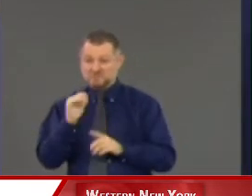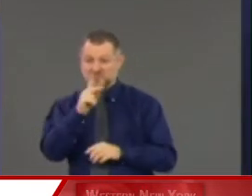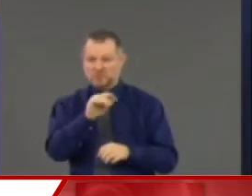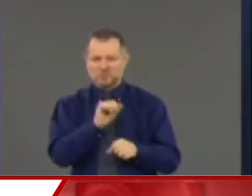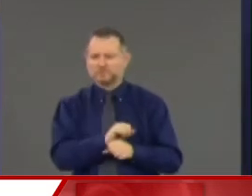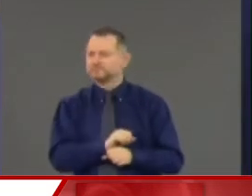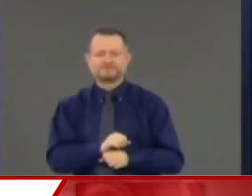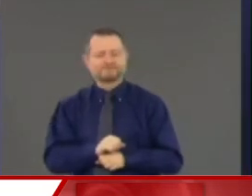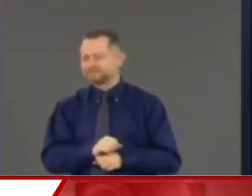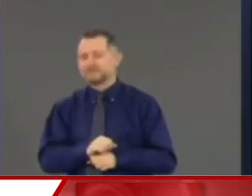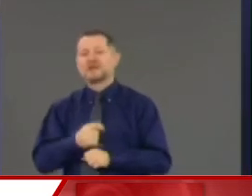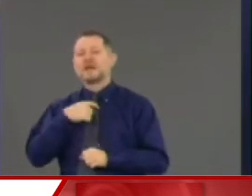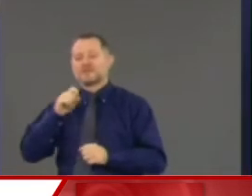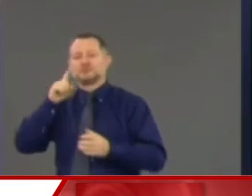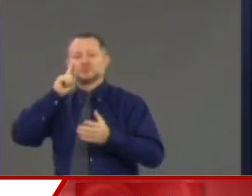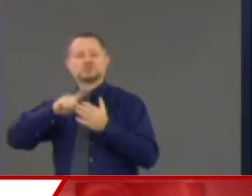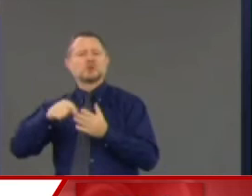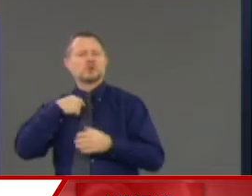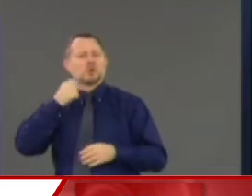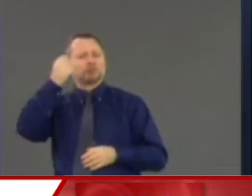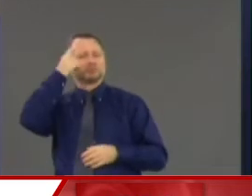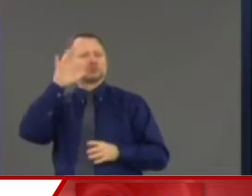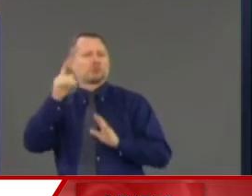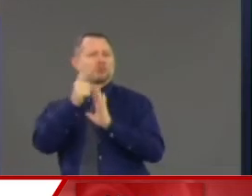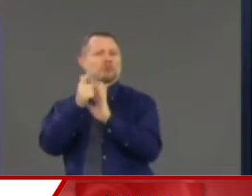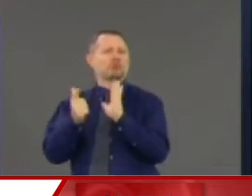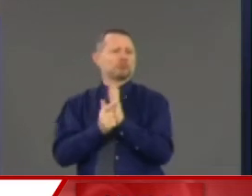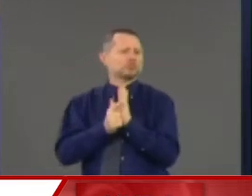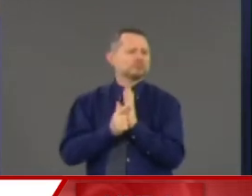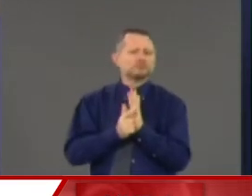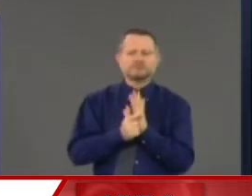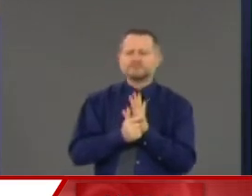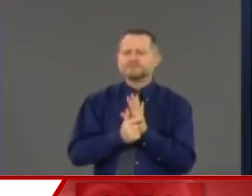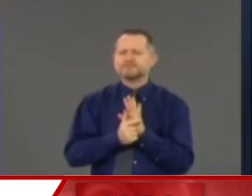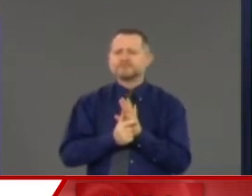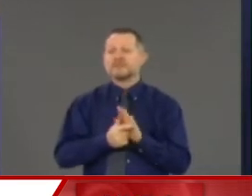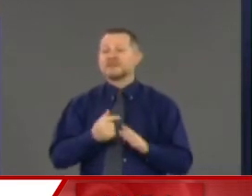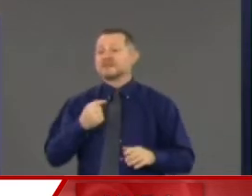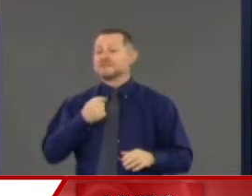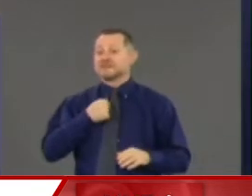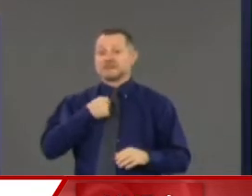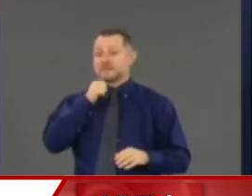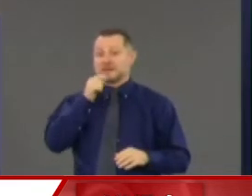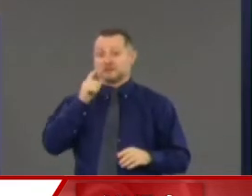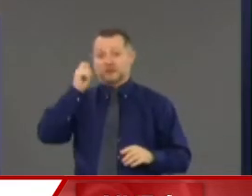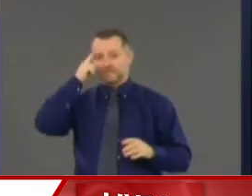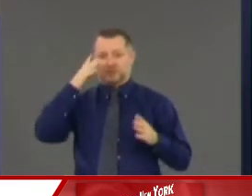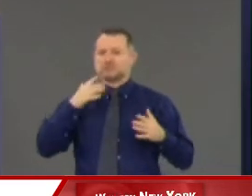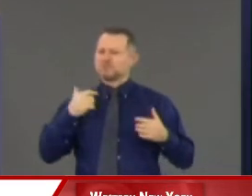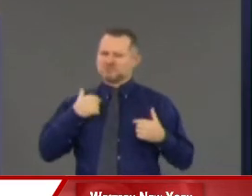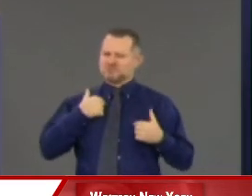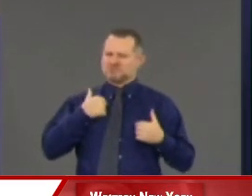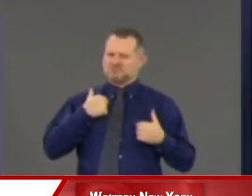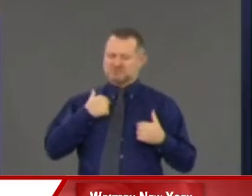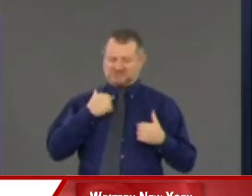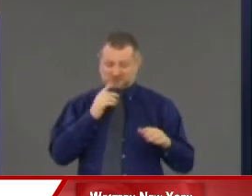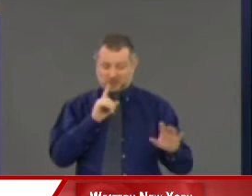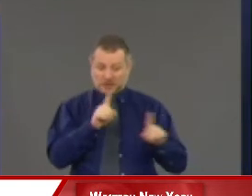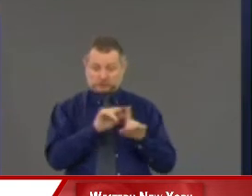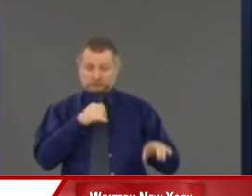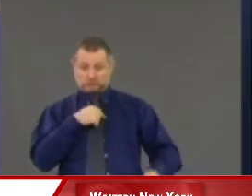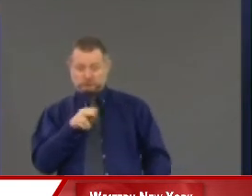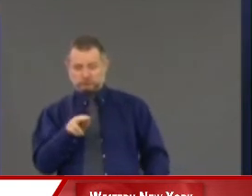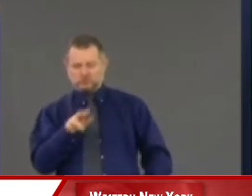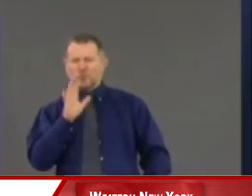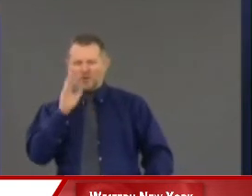I understand the law. You know, if I was just Andrew Cuomo from Queens, it would be simple. I would say that guy should be fired.